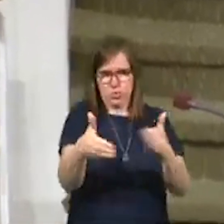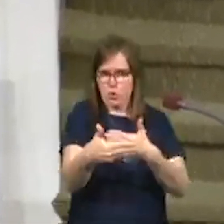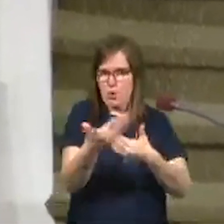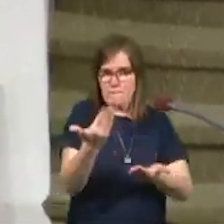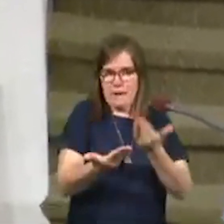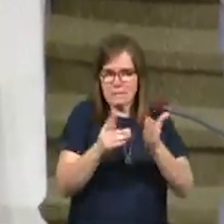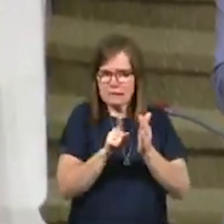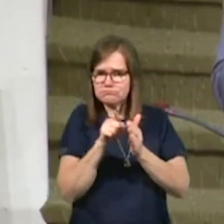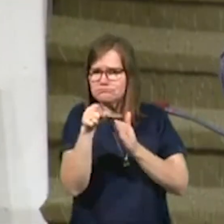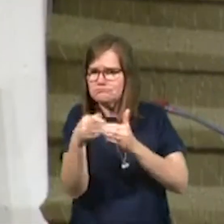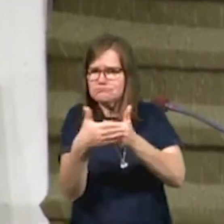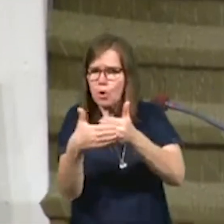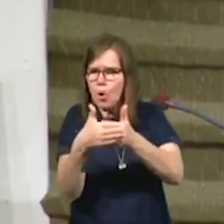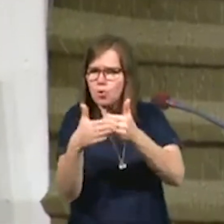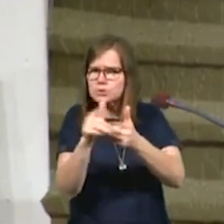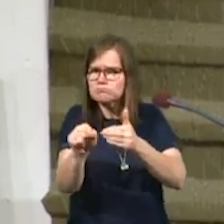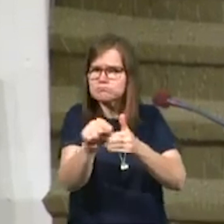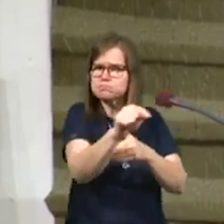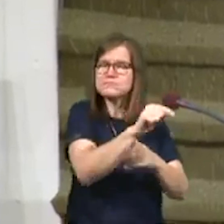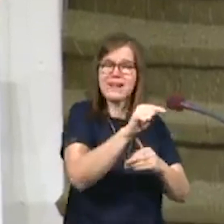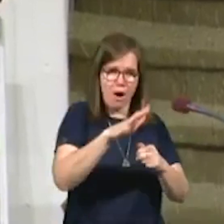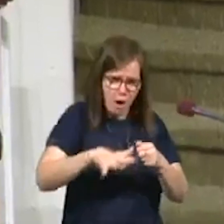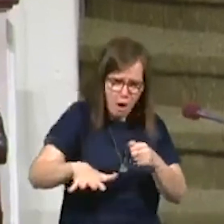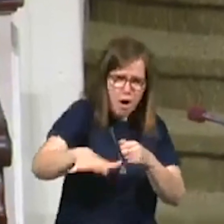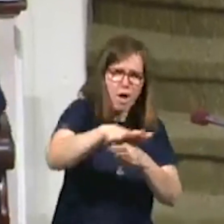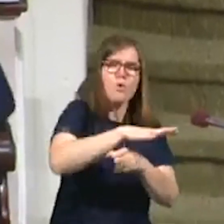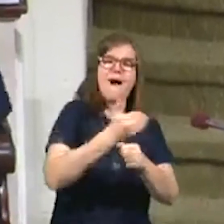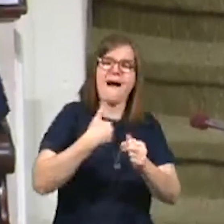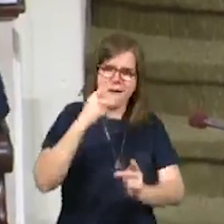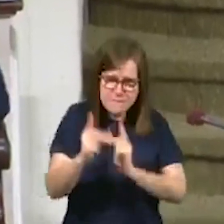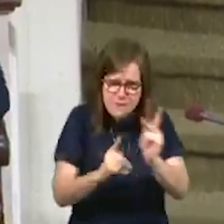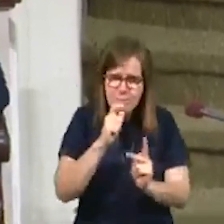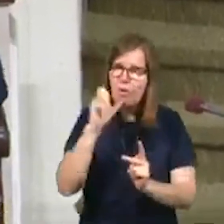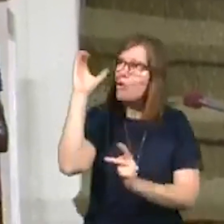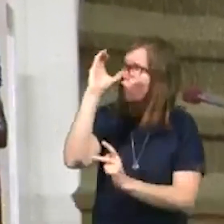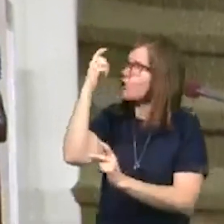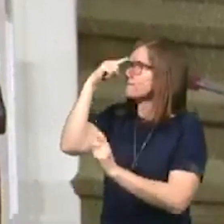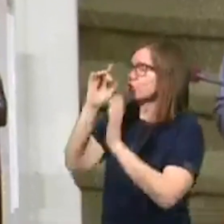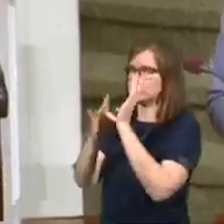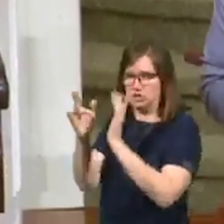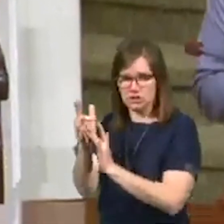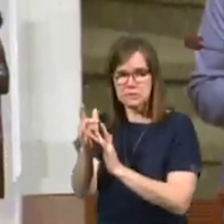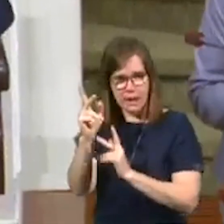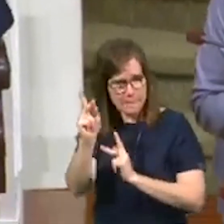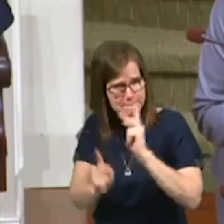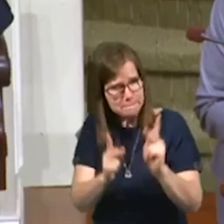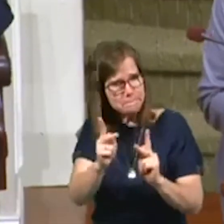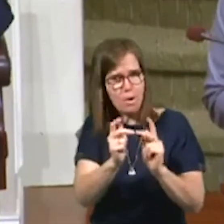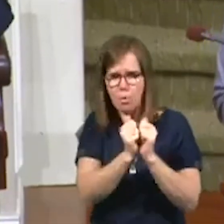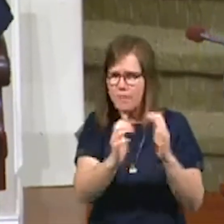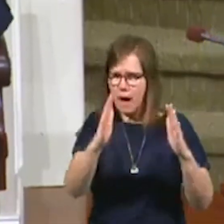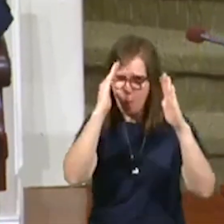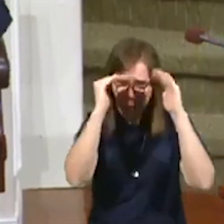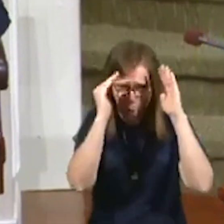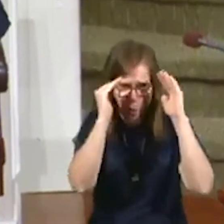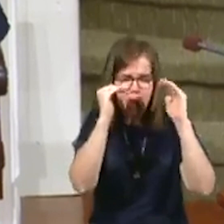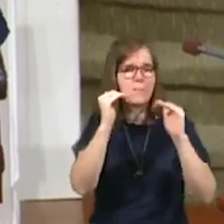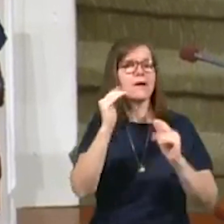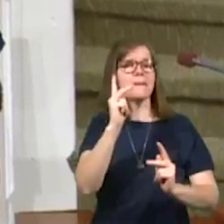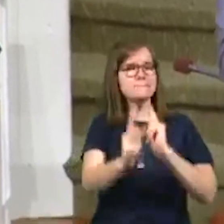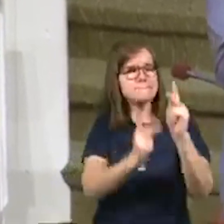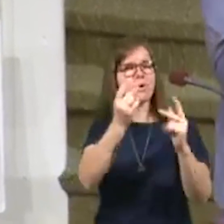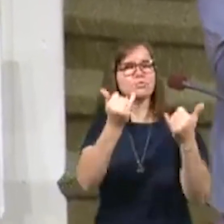outside of this room, but all around us, there are people looking for Jesus. There are people without hope. There are people today